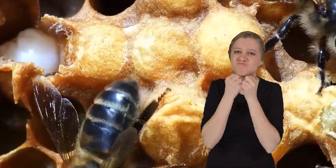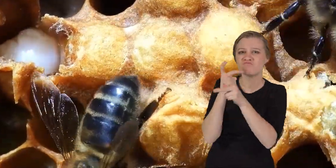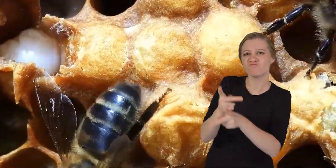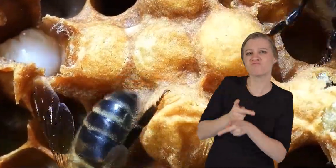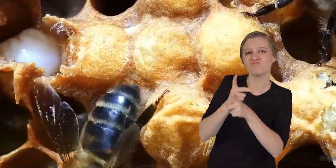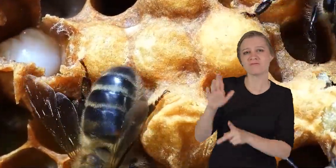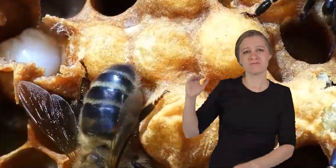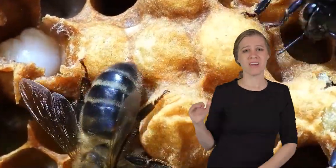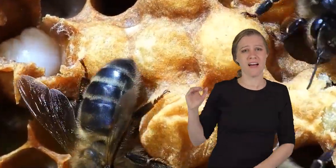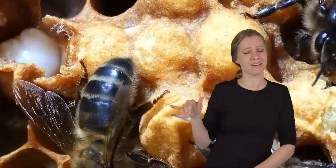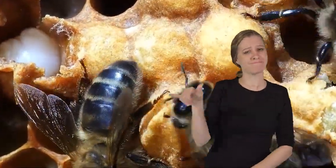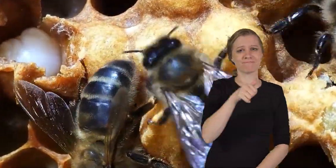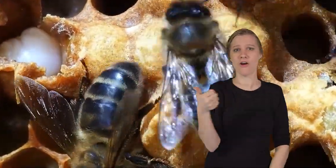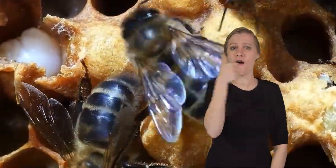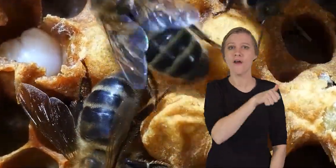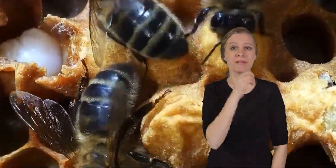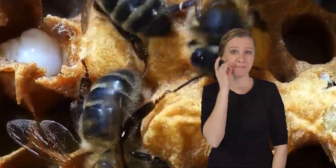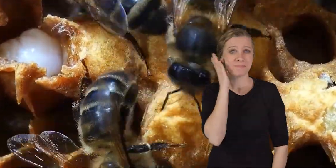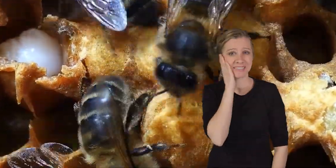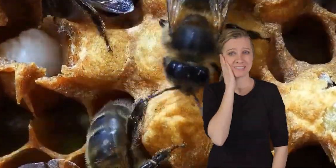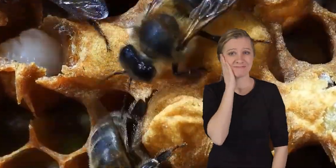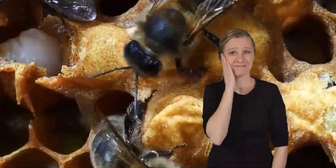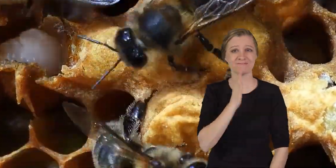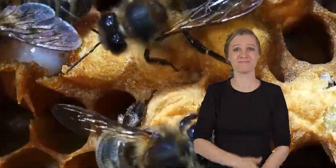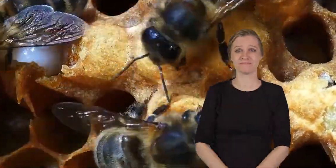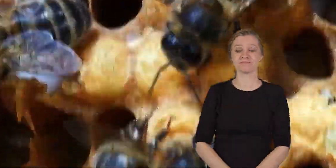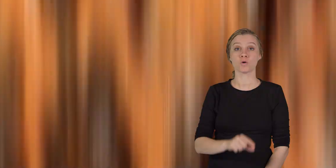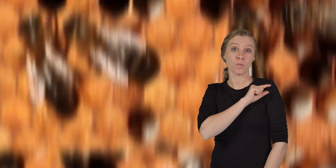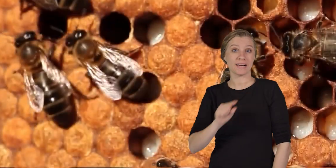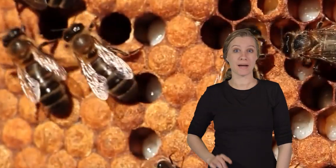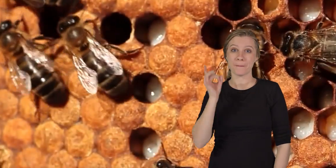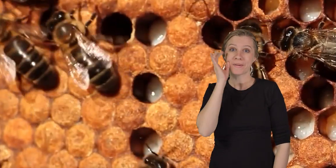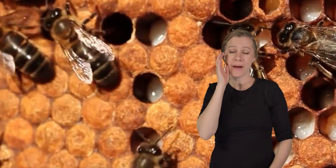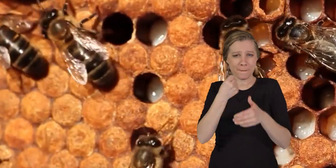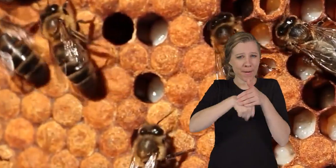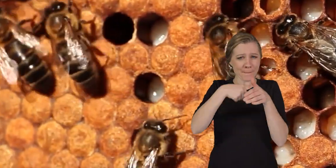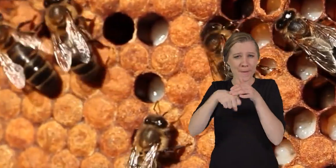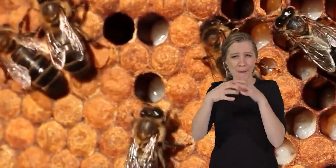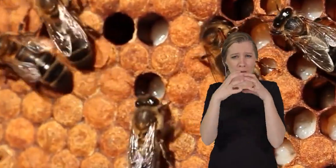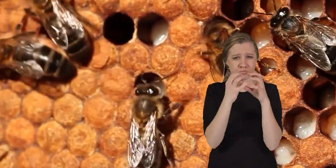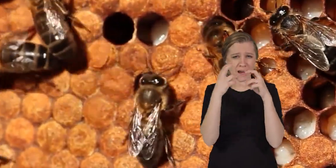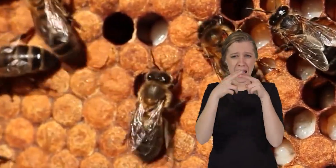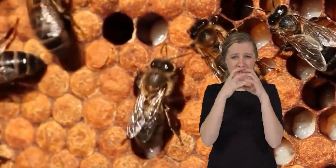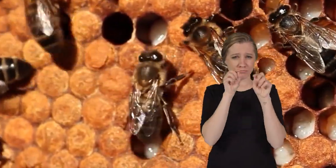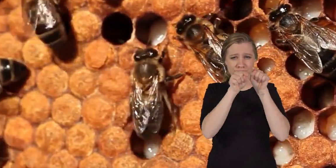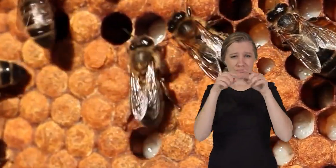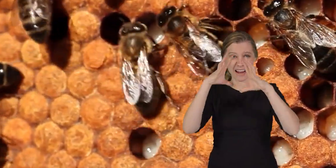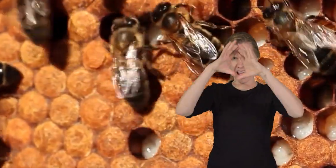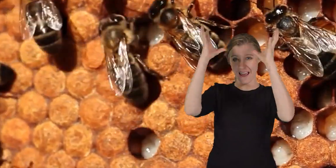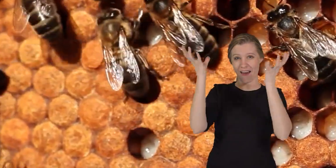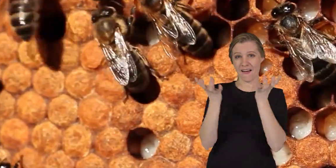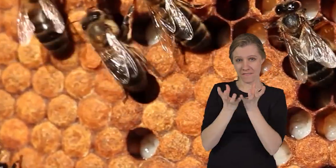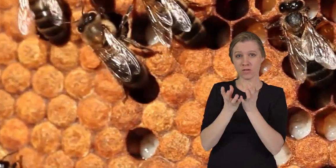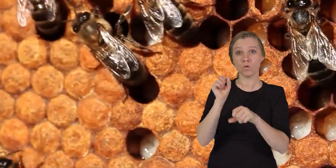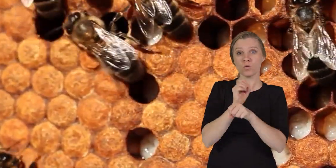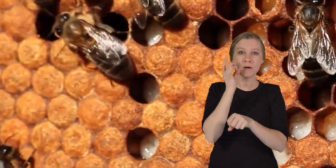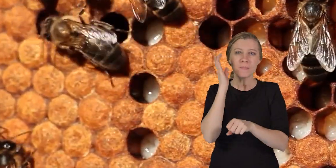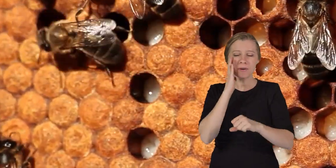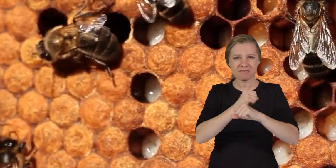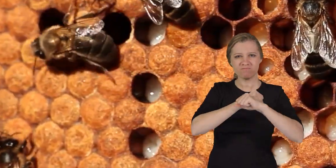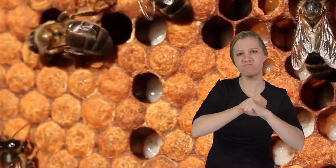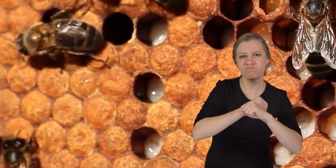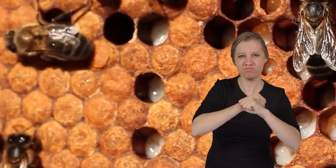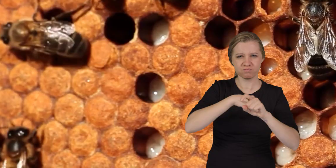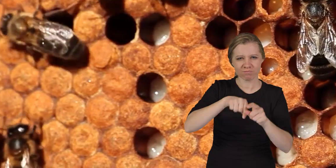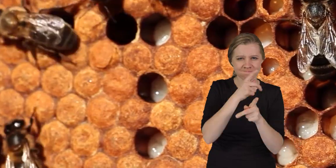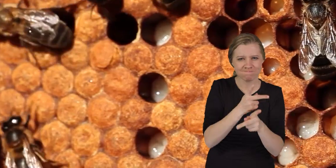bees take good care of their young just as other bees do. The queen bee lays eggs in the hive, and the worker bees feed